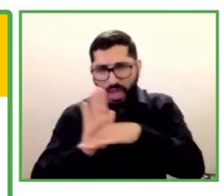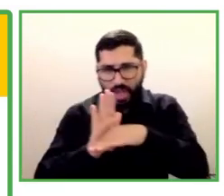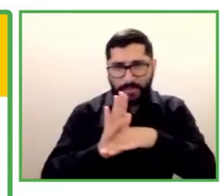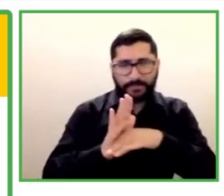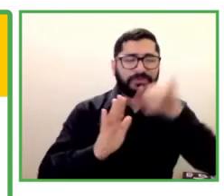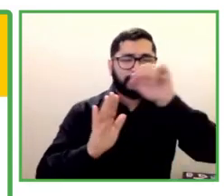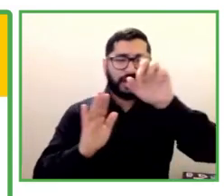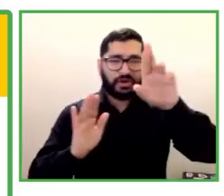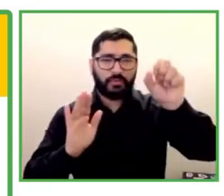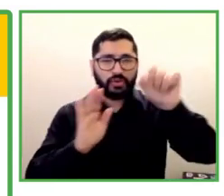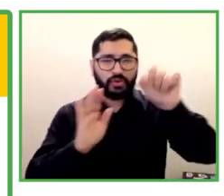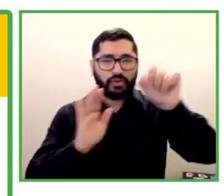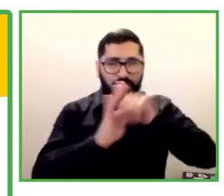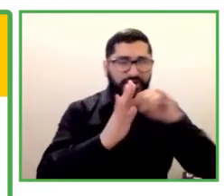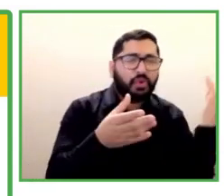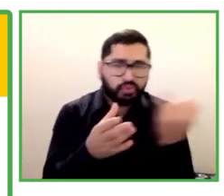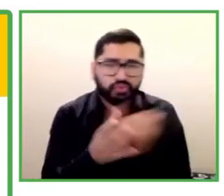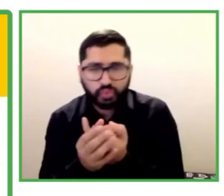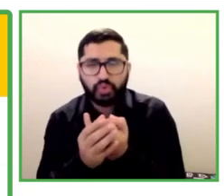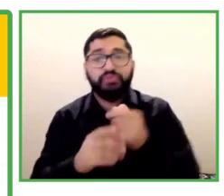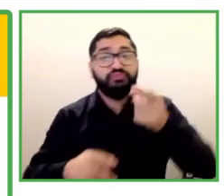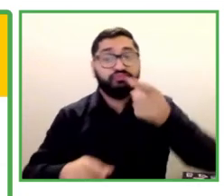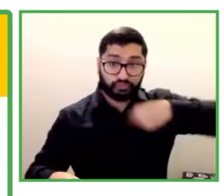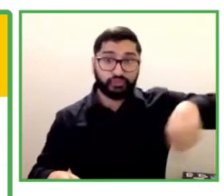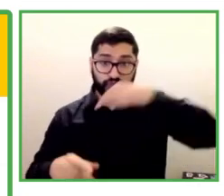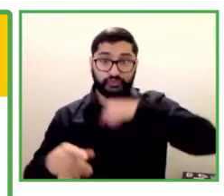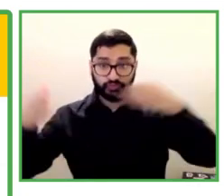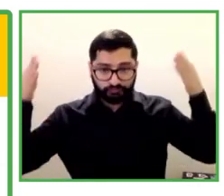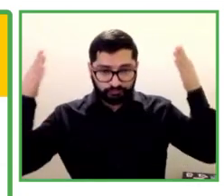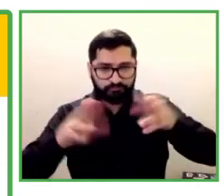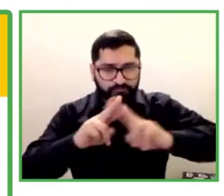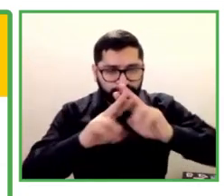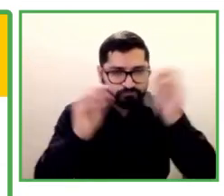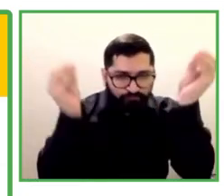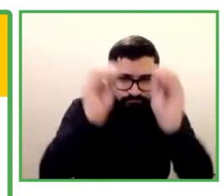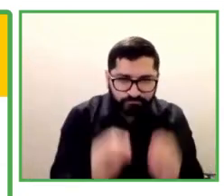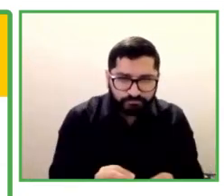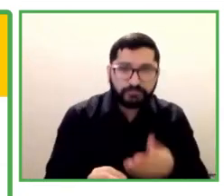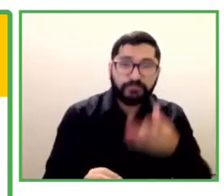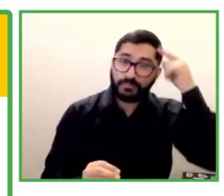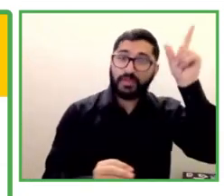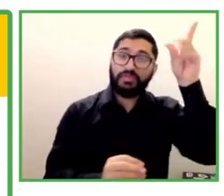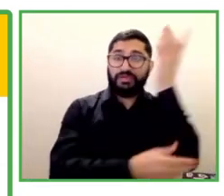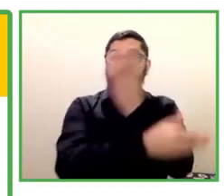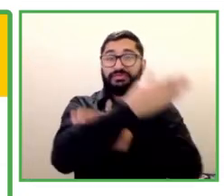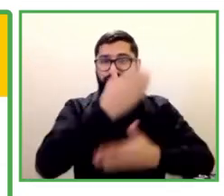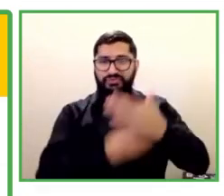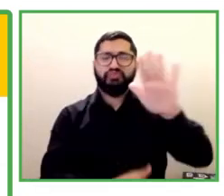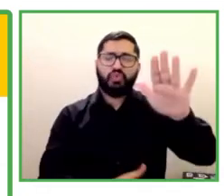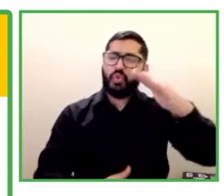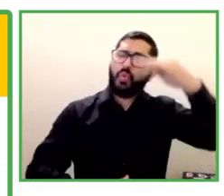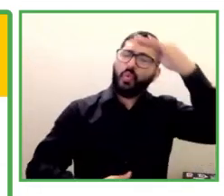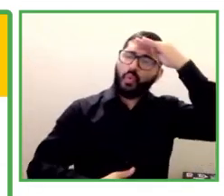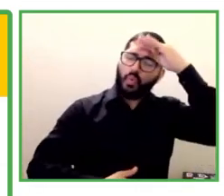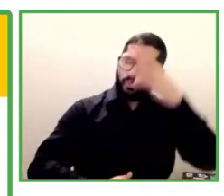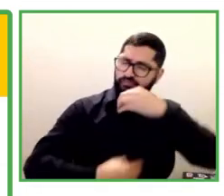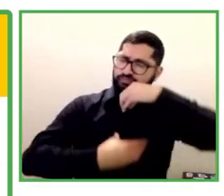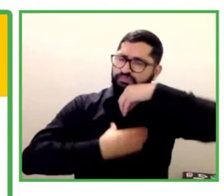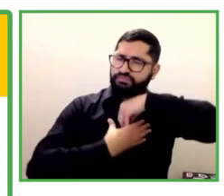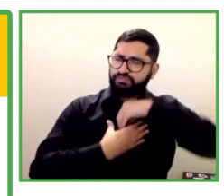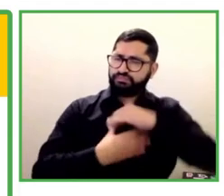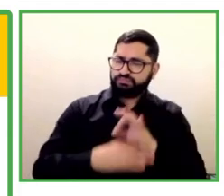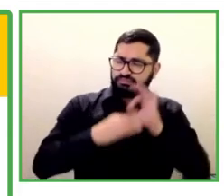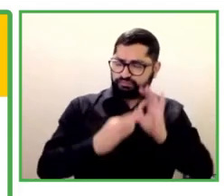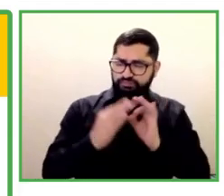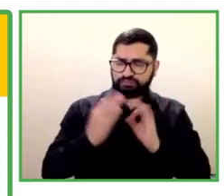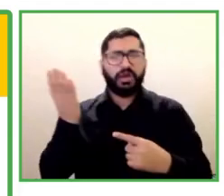We teach them technology, the do's and don'ts. We help schools in the neighboring districts